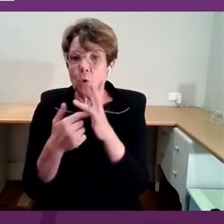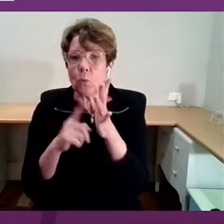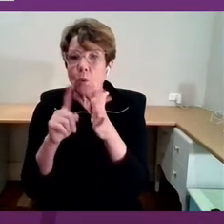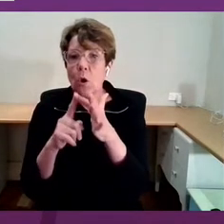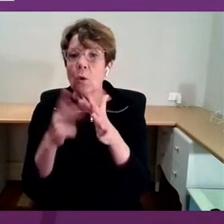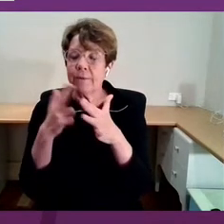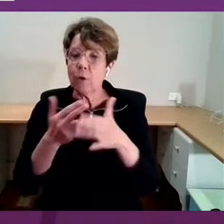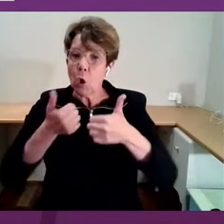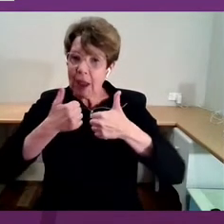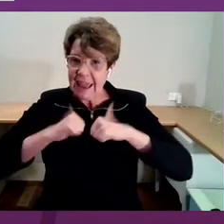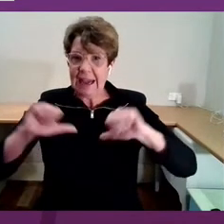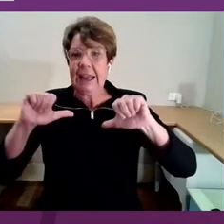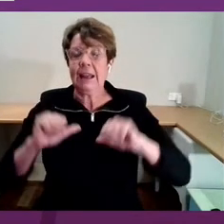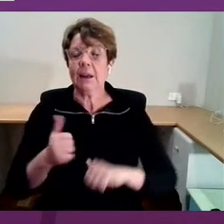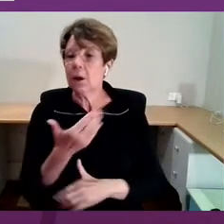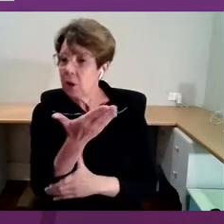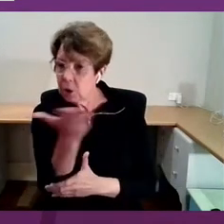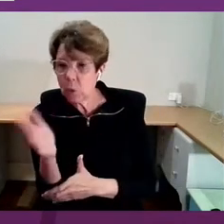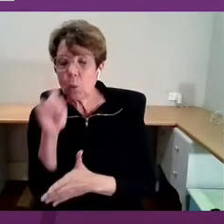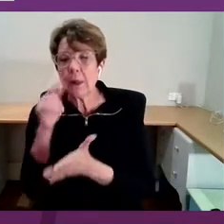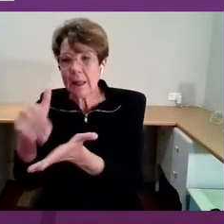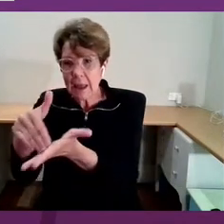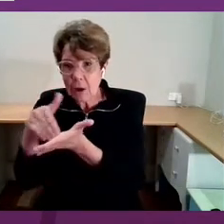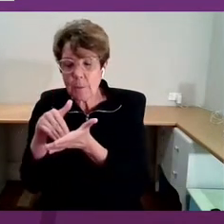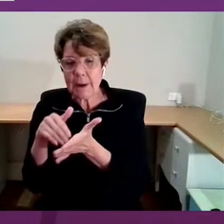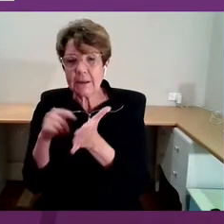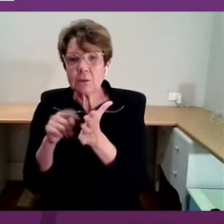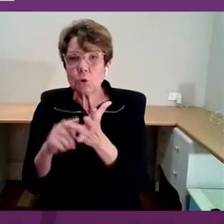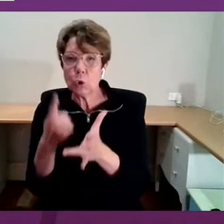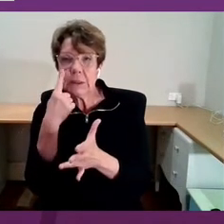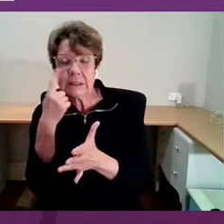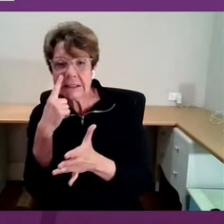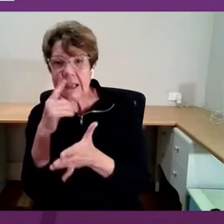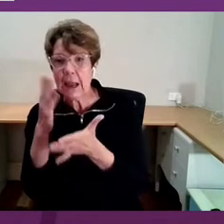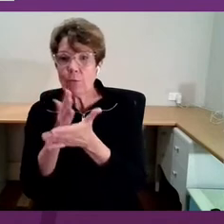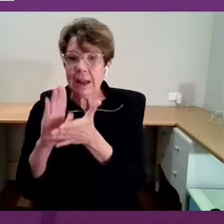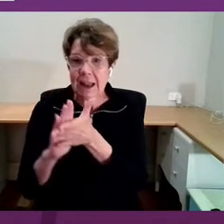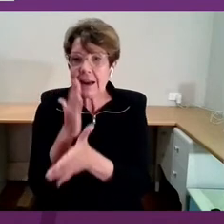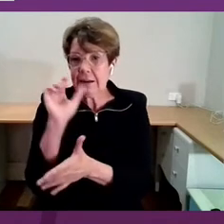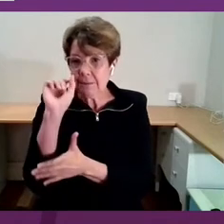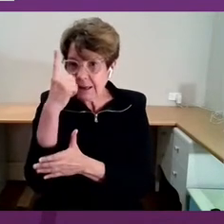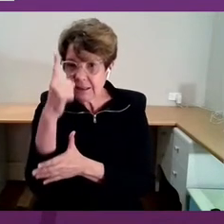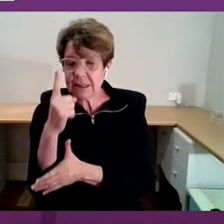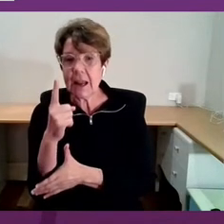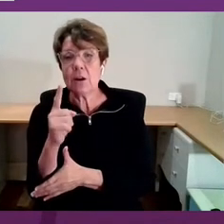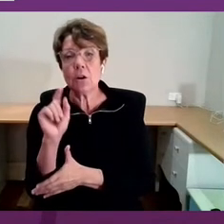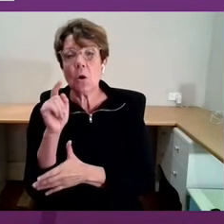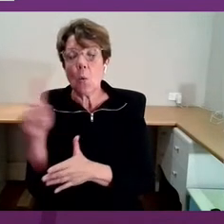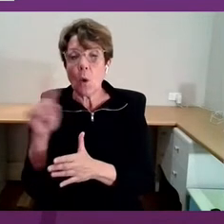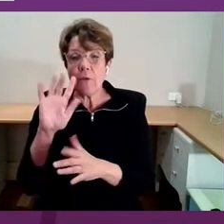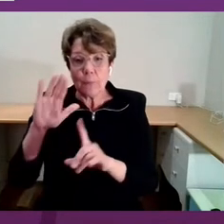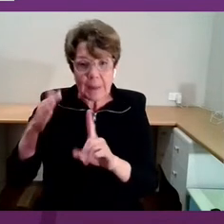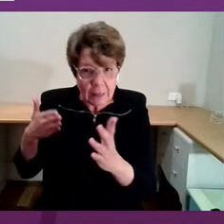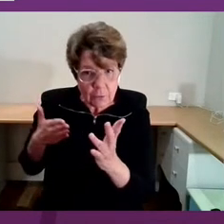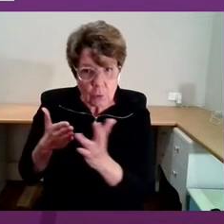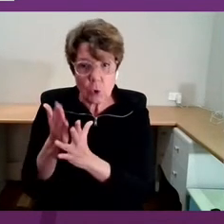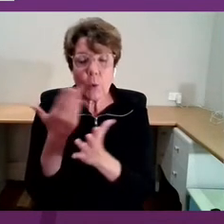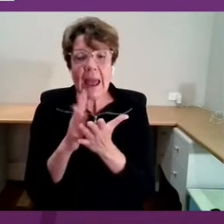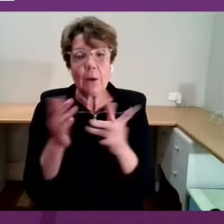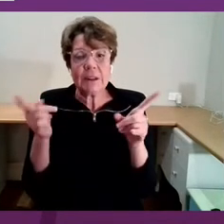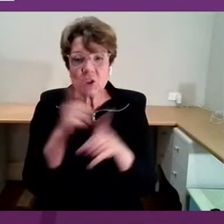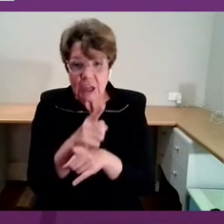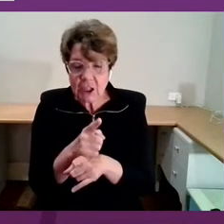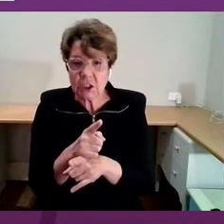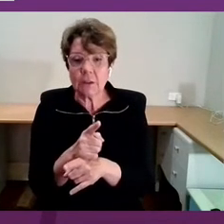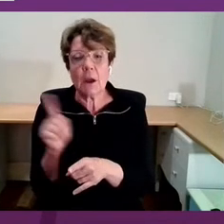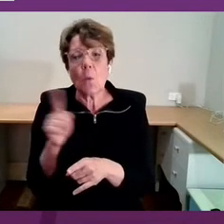You will be the ones who can help us to see and appreciate what we have been through, how it's changed us and what are